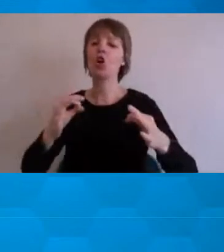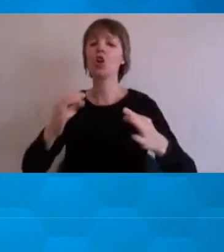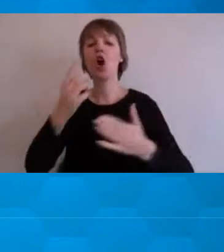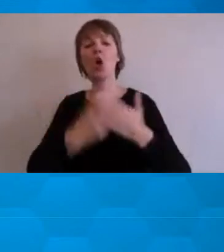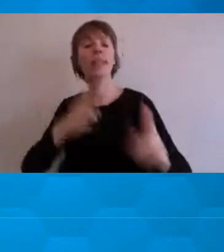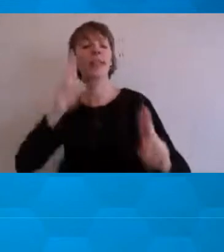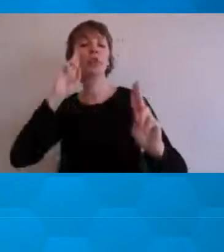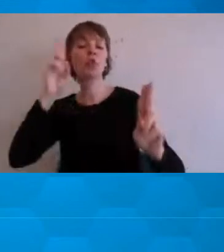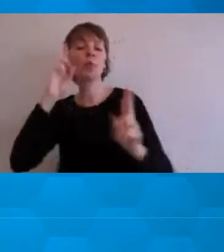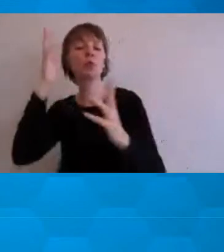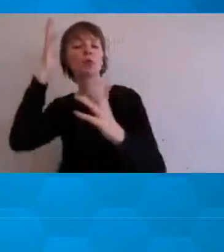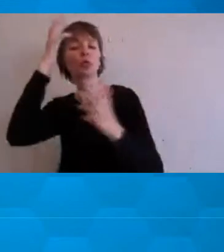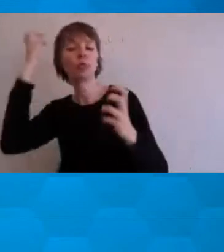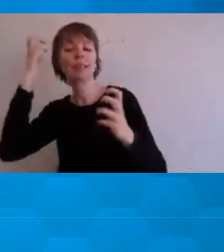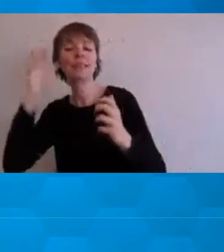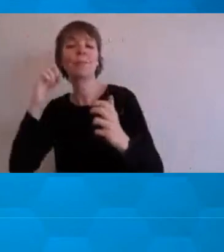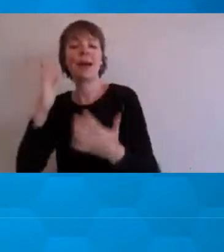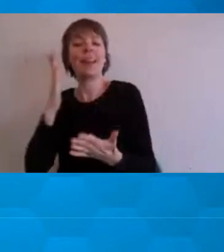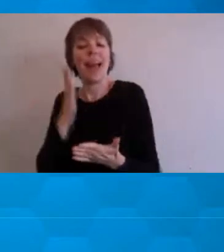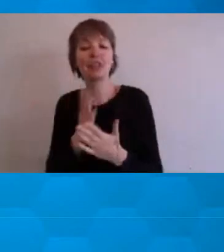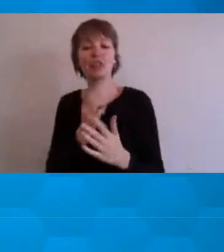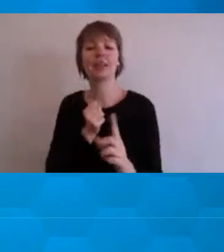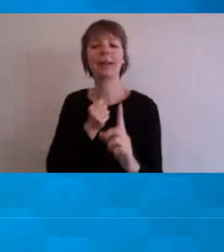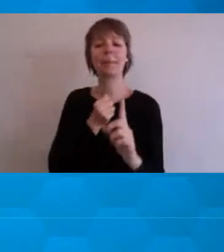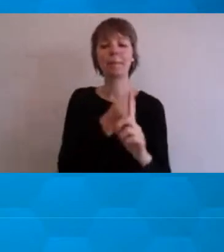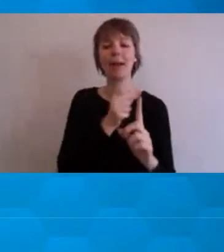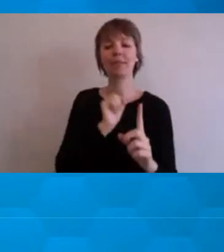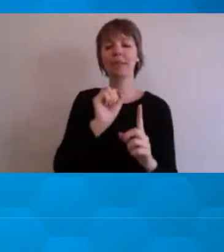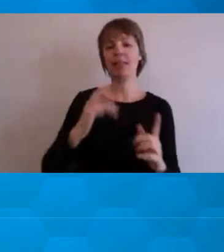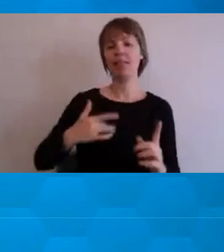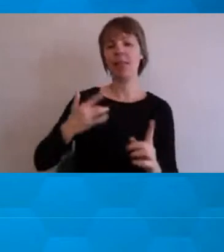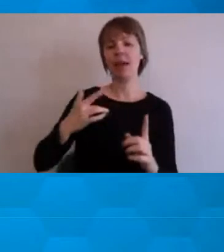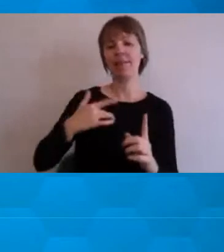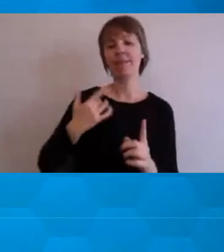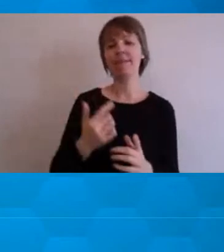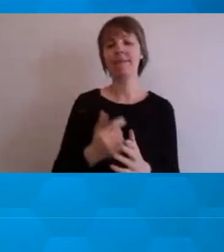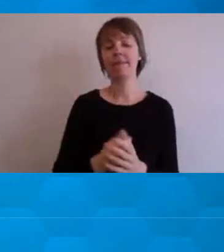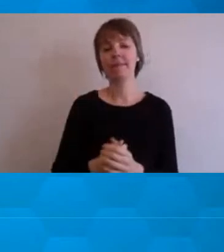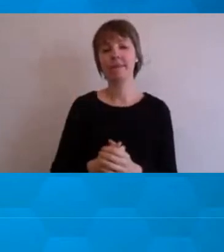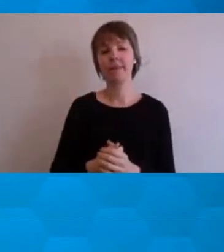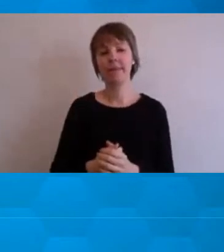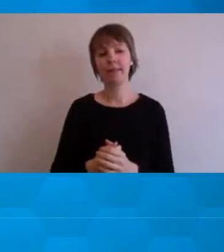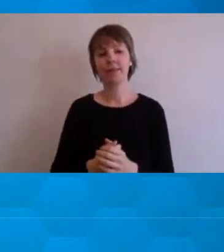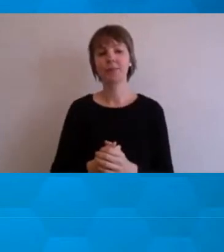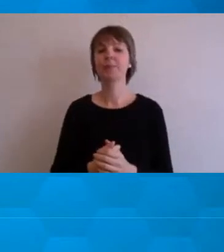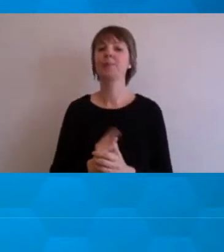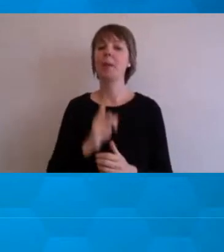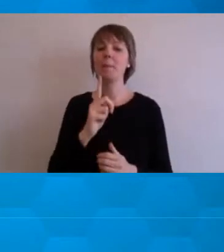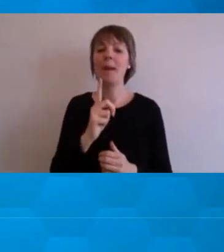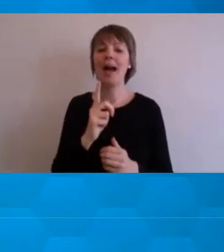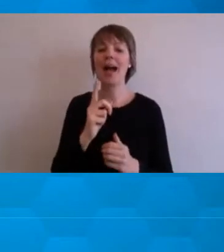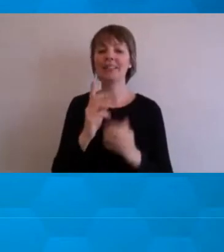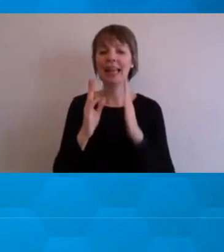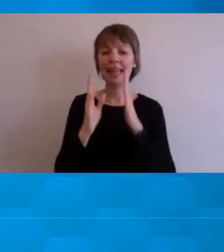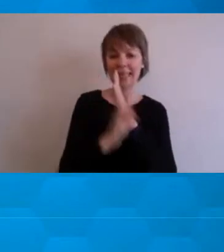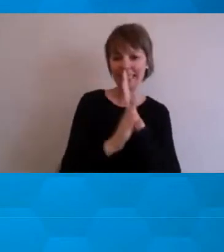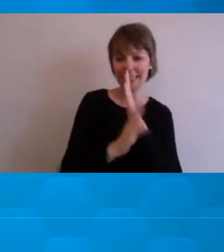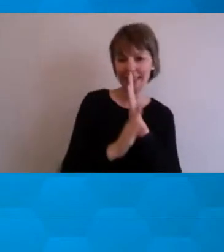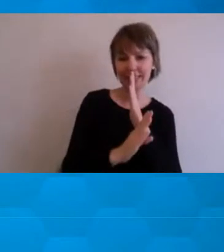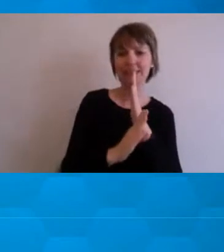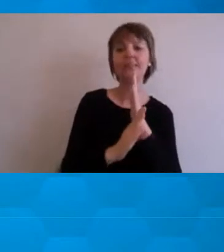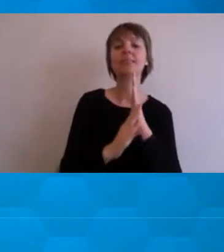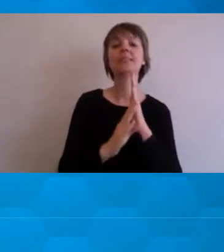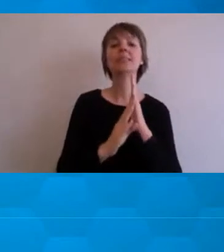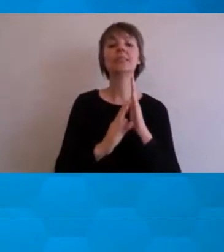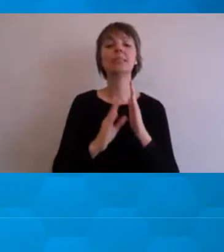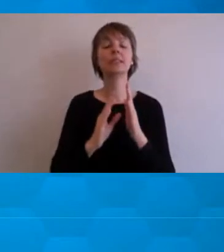is really affecting all aspects of life. However, because it is so hidden, this is the sense that a